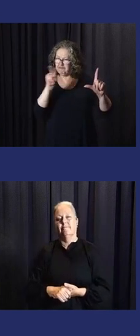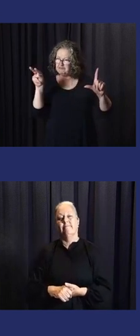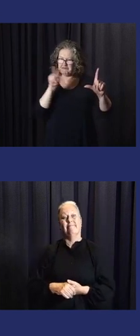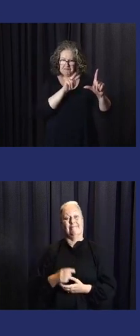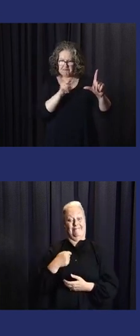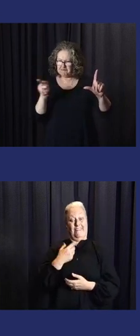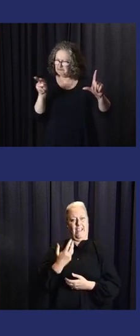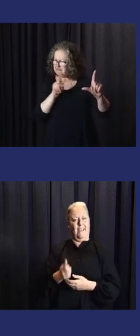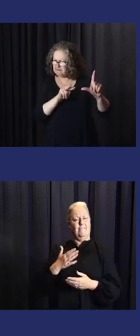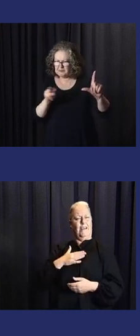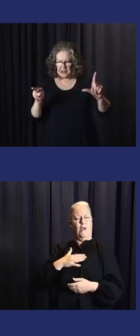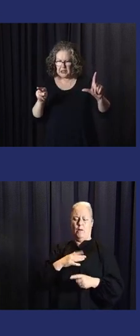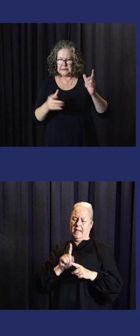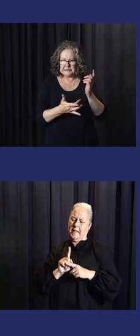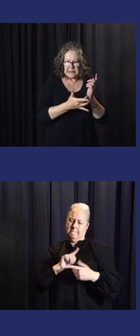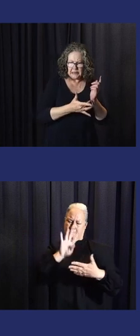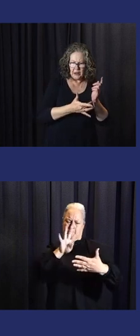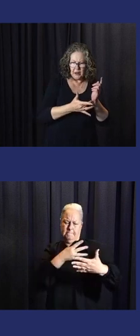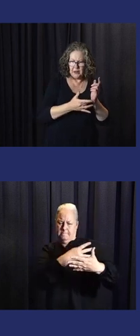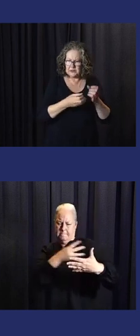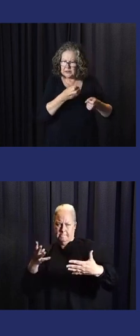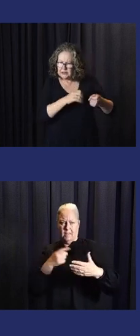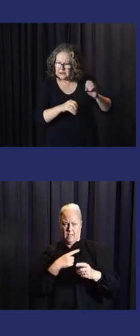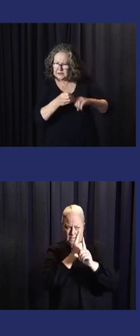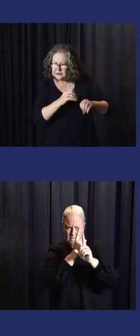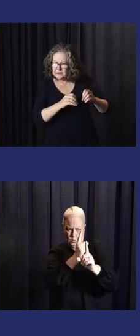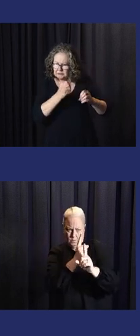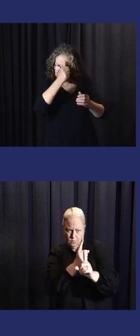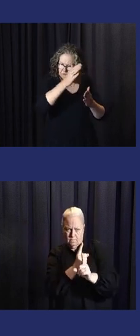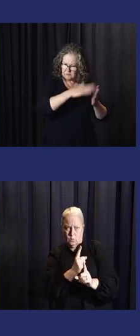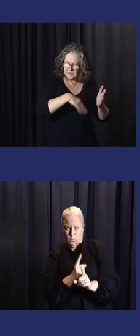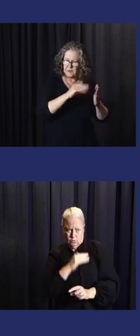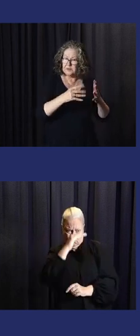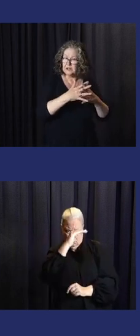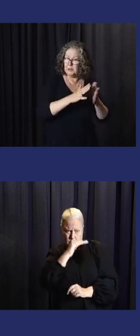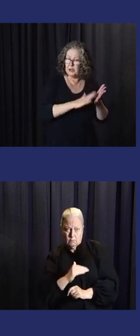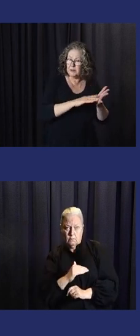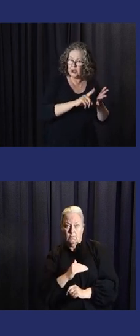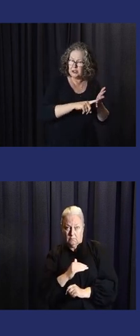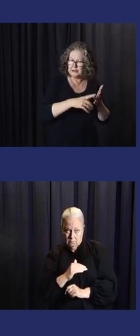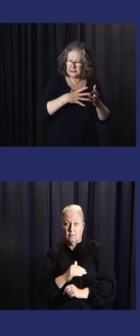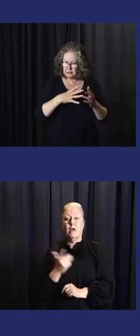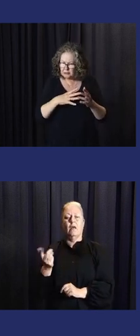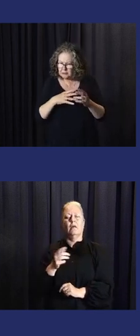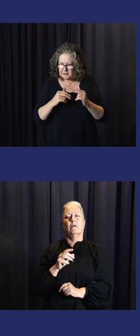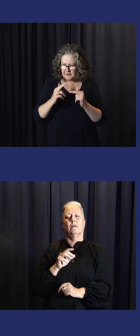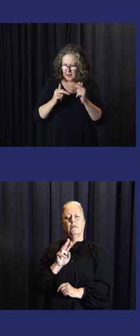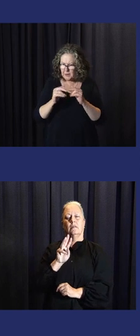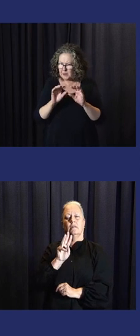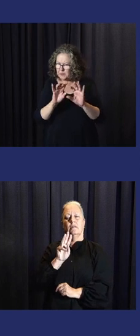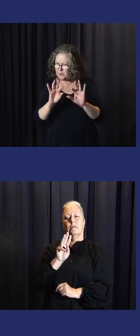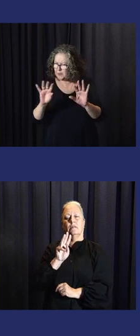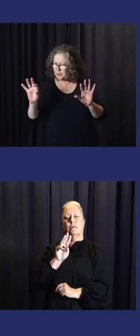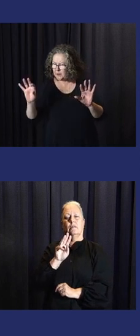then running across that in a sort of a matrix way is our technical and scientific expertise.